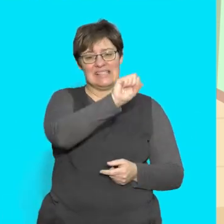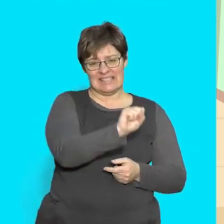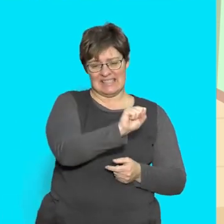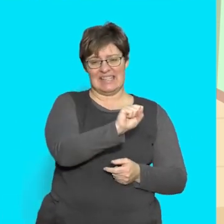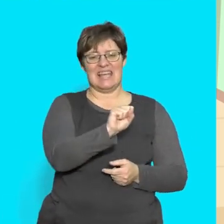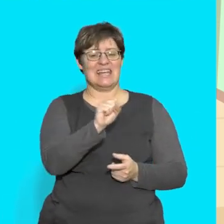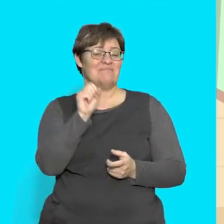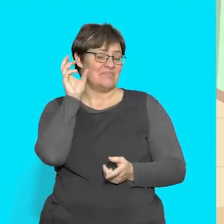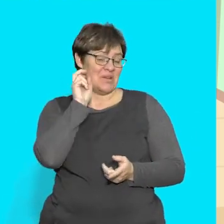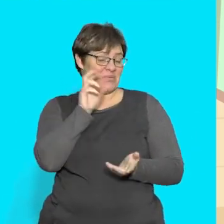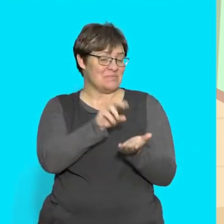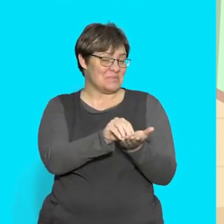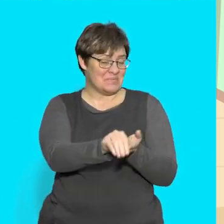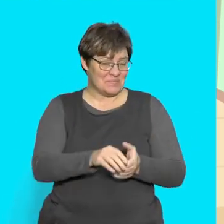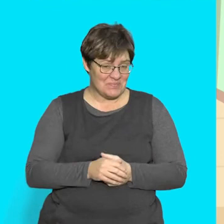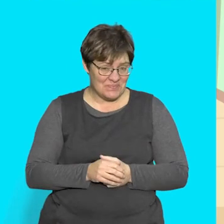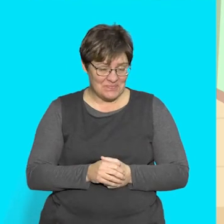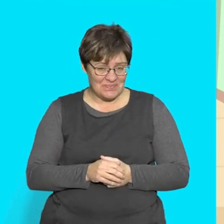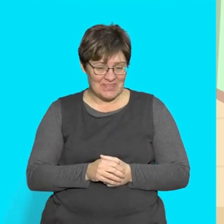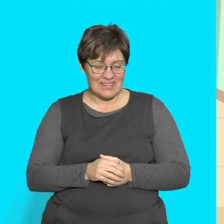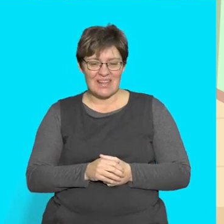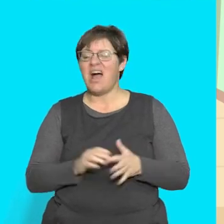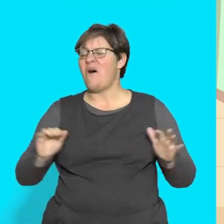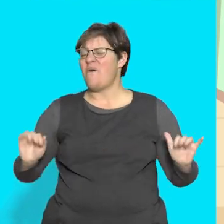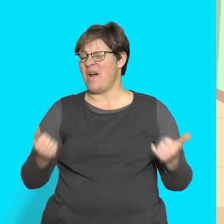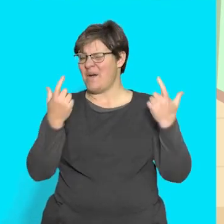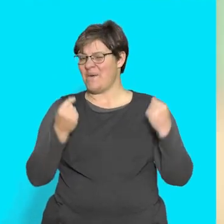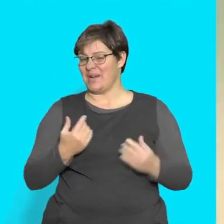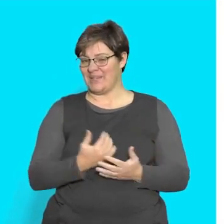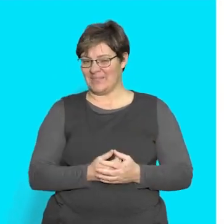Sound Great work today Children!